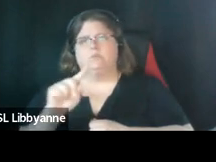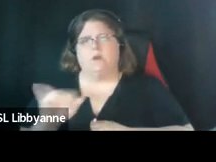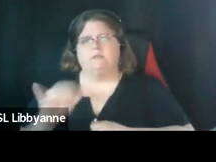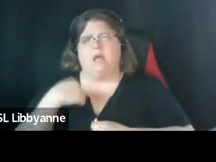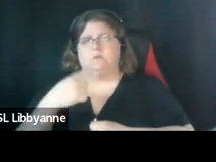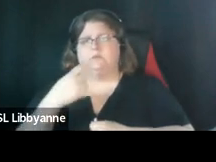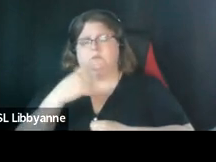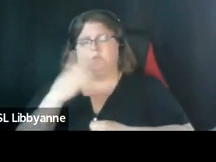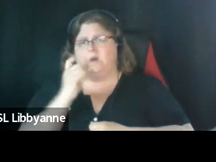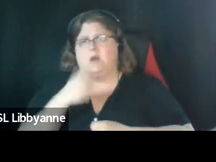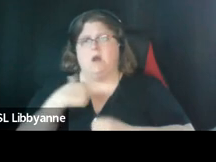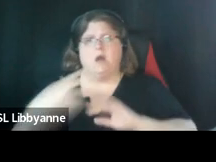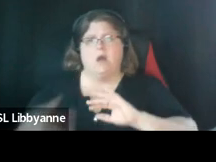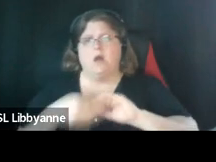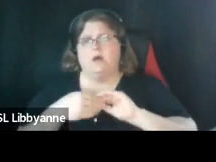harm in adding